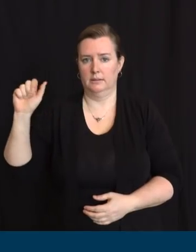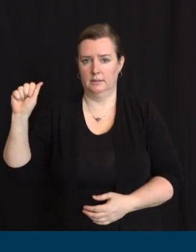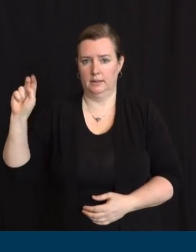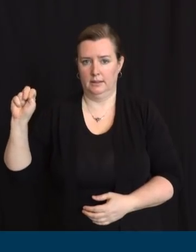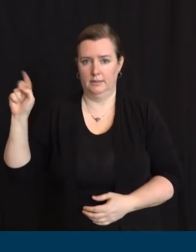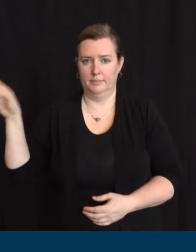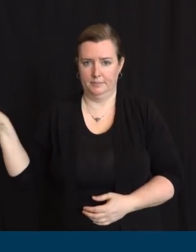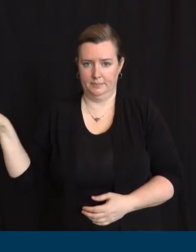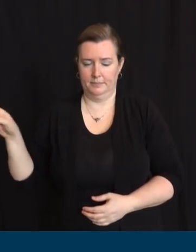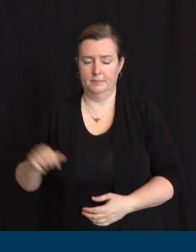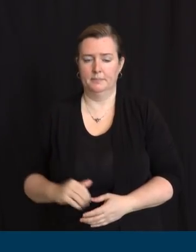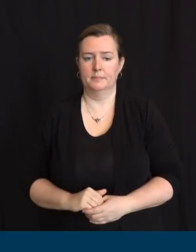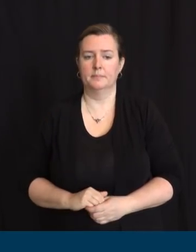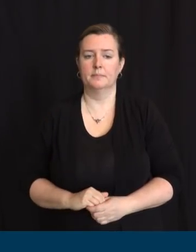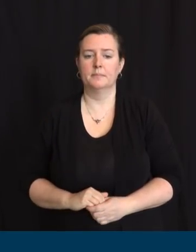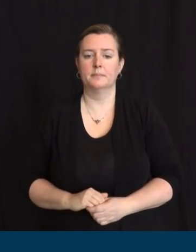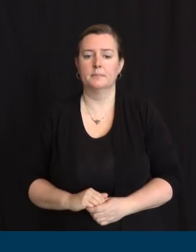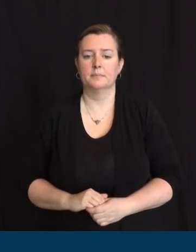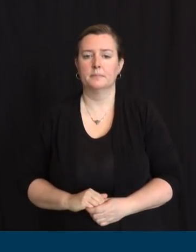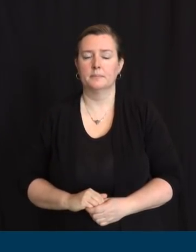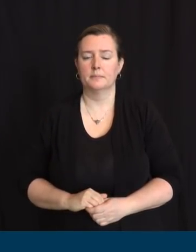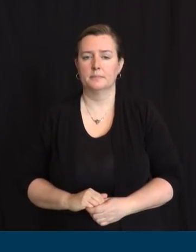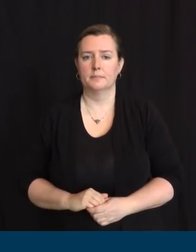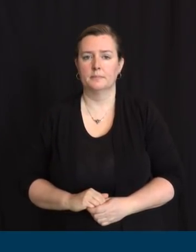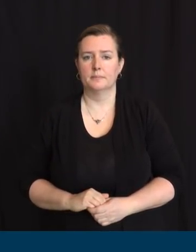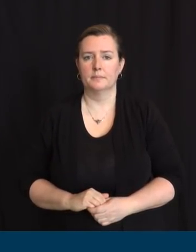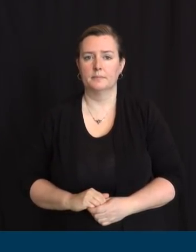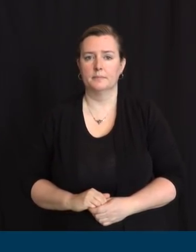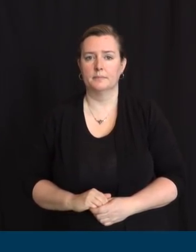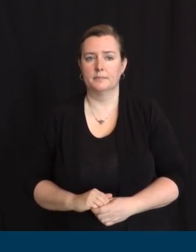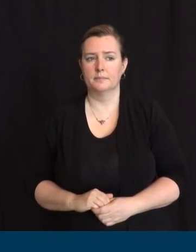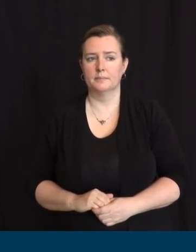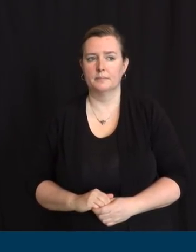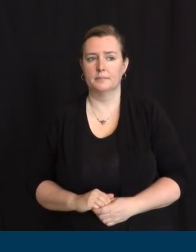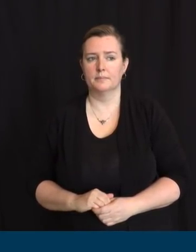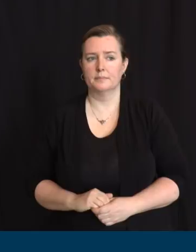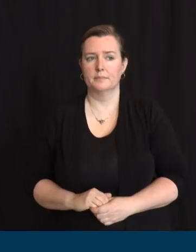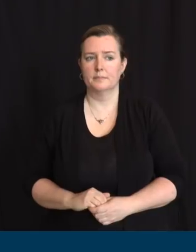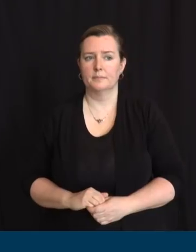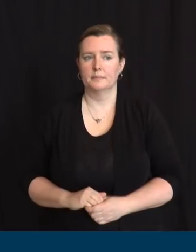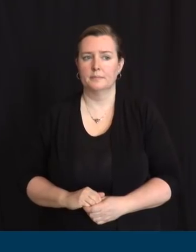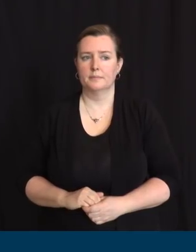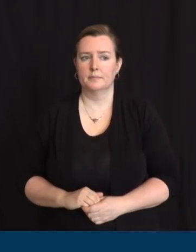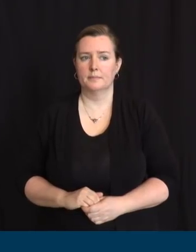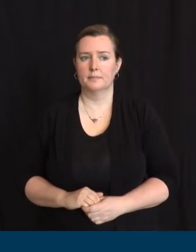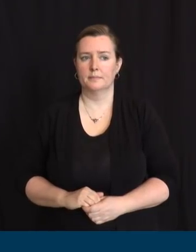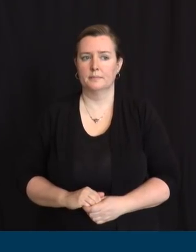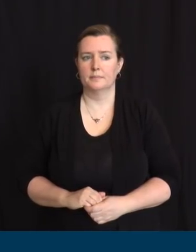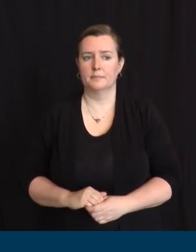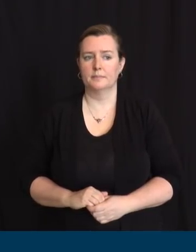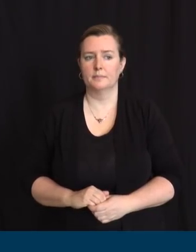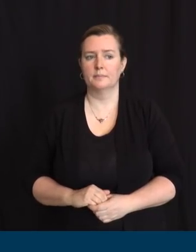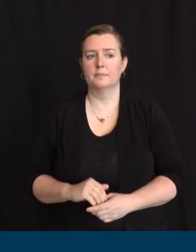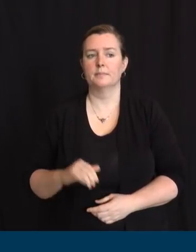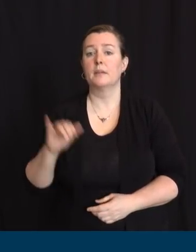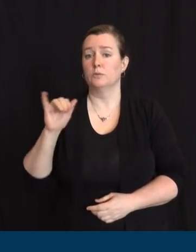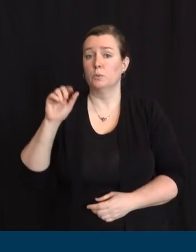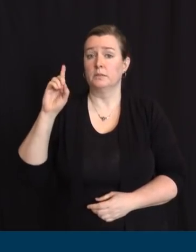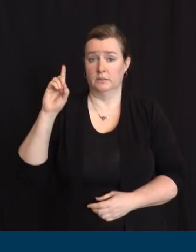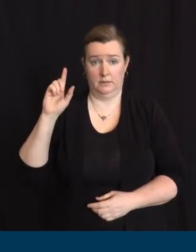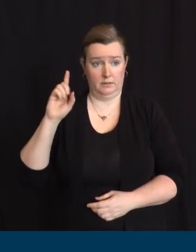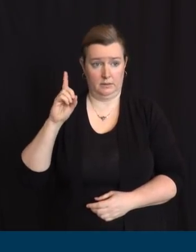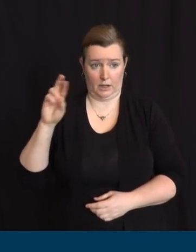introduction. We're also joined by Dr. Tan's, one of her predecessors, Dr. Eddie Bresnitz.